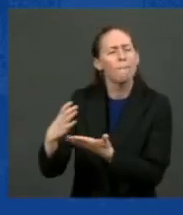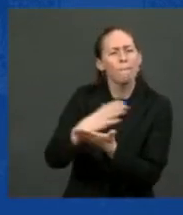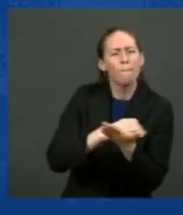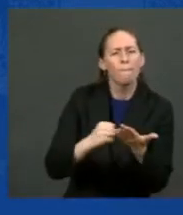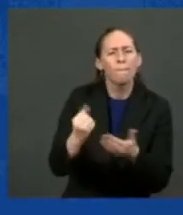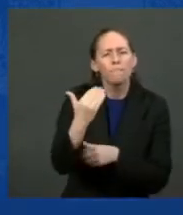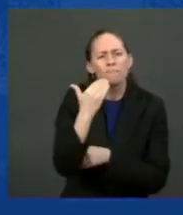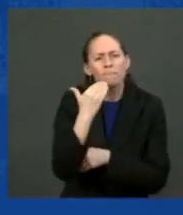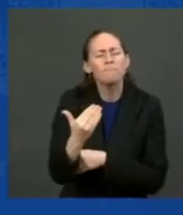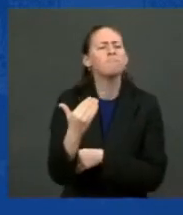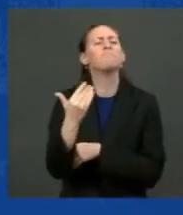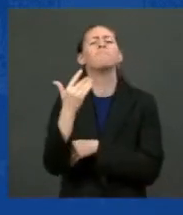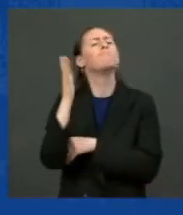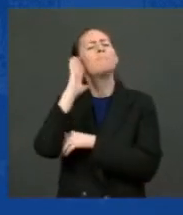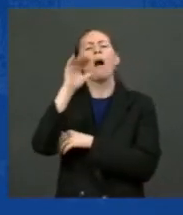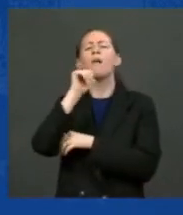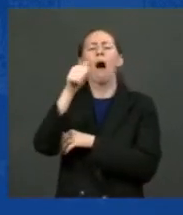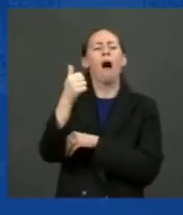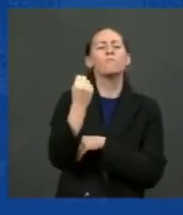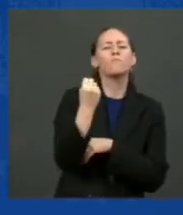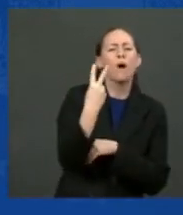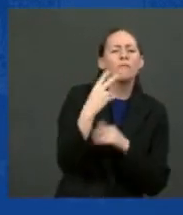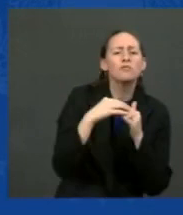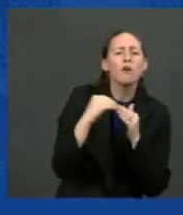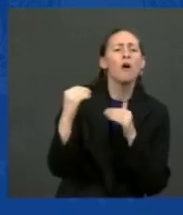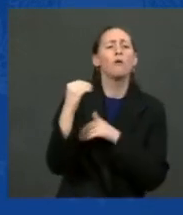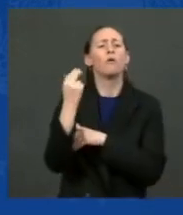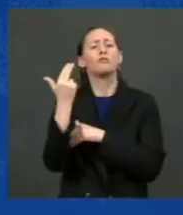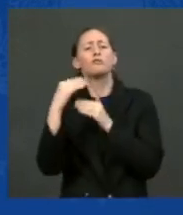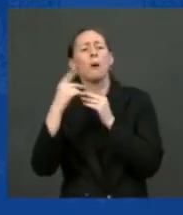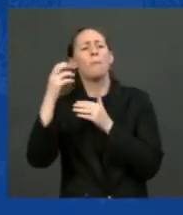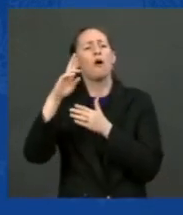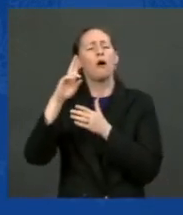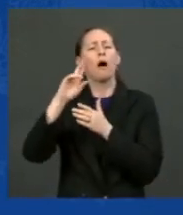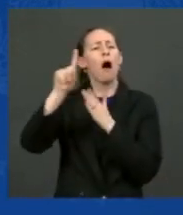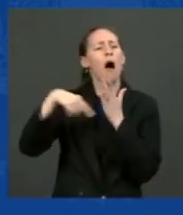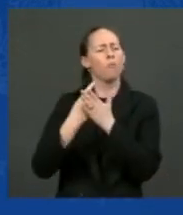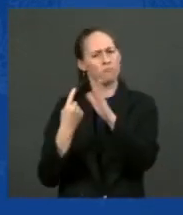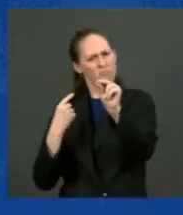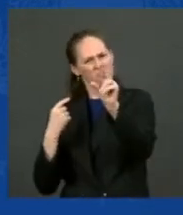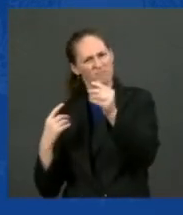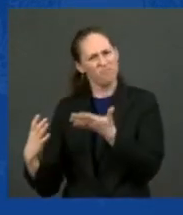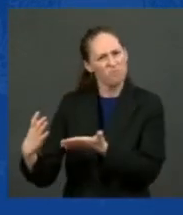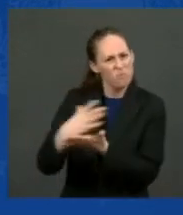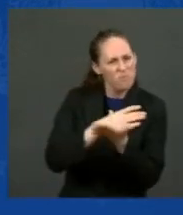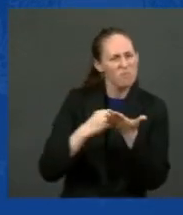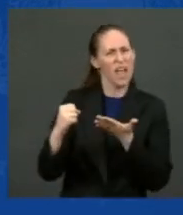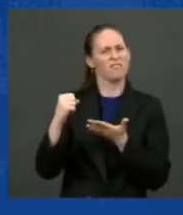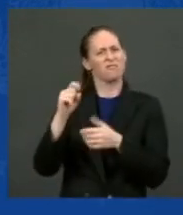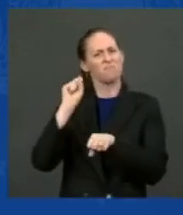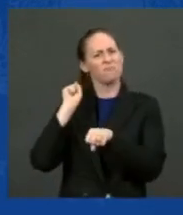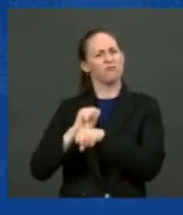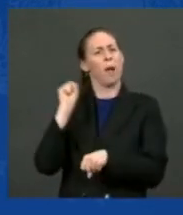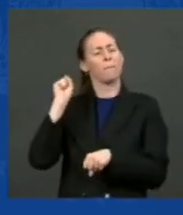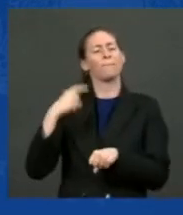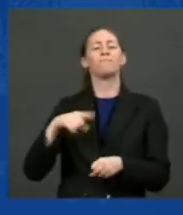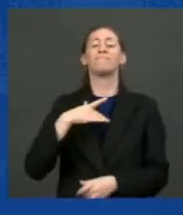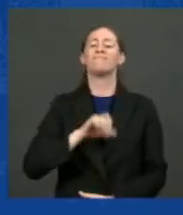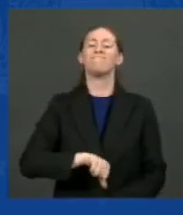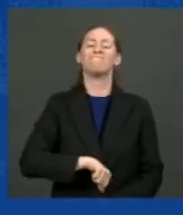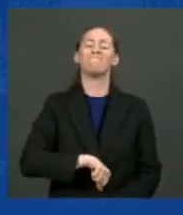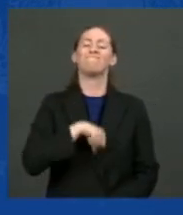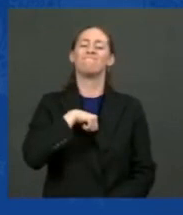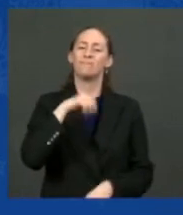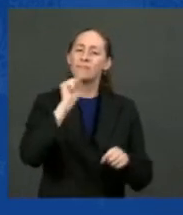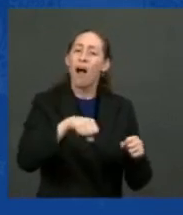dollars. Prevailing wage jobs. Wage that give you dignity. That you can raise a family on. That you can